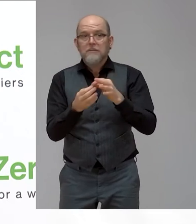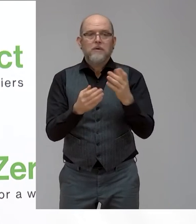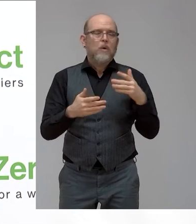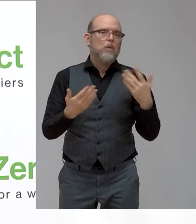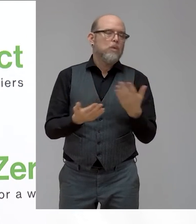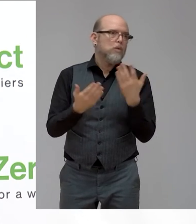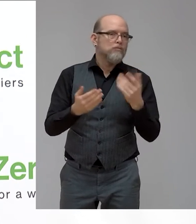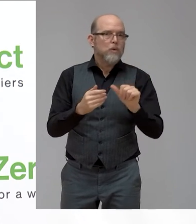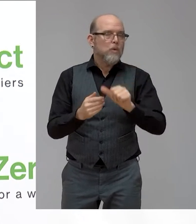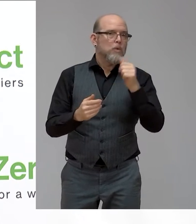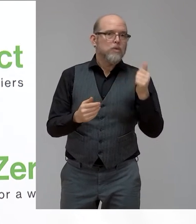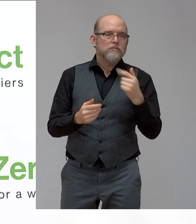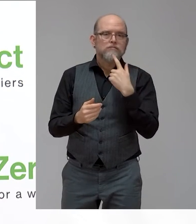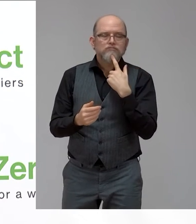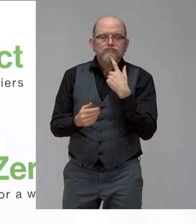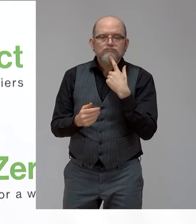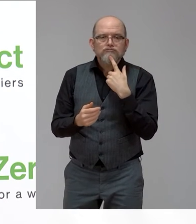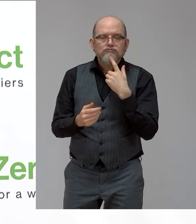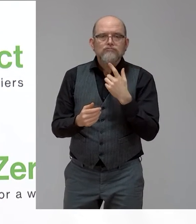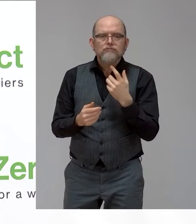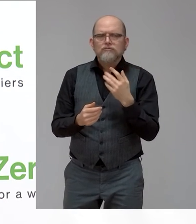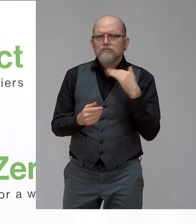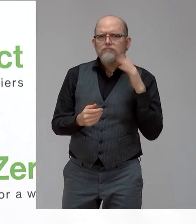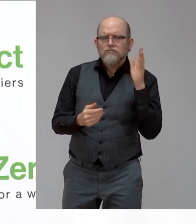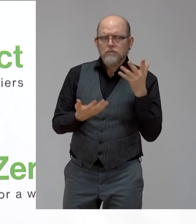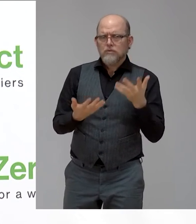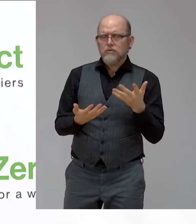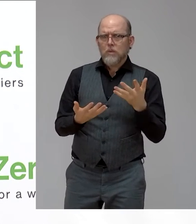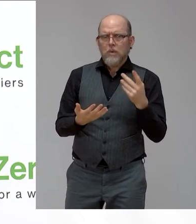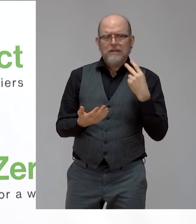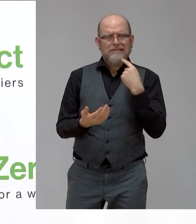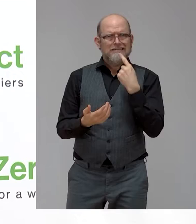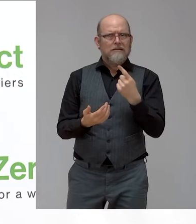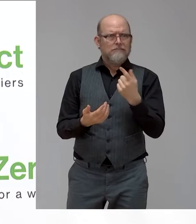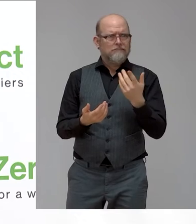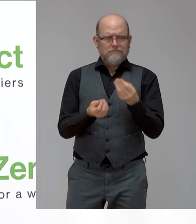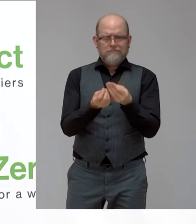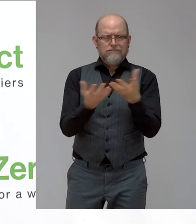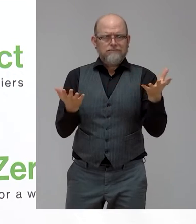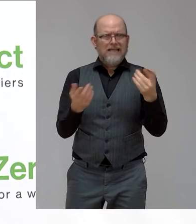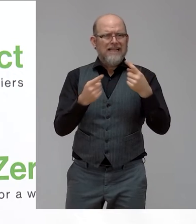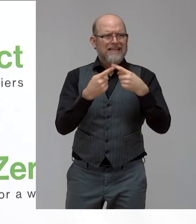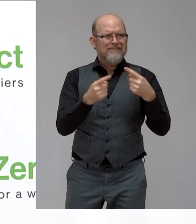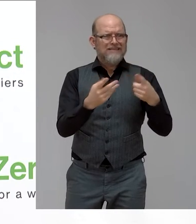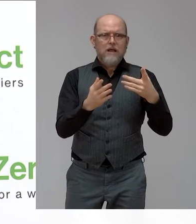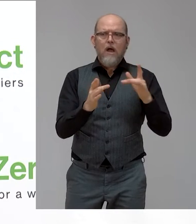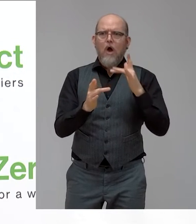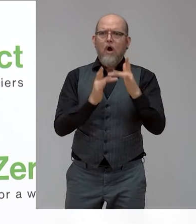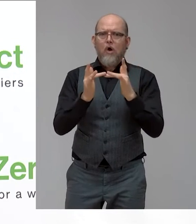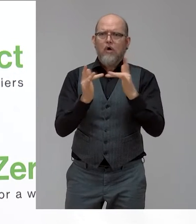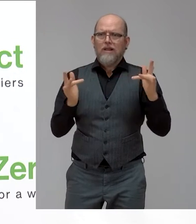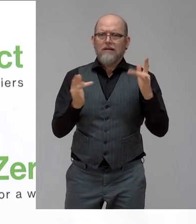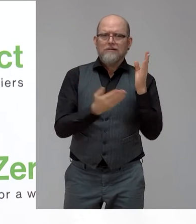such broad online penetration, we also